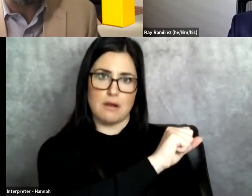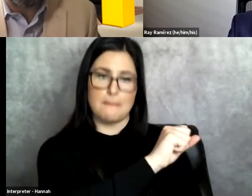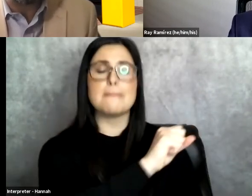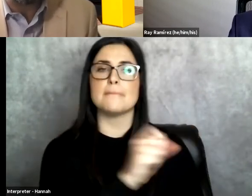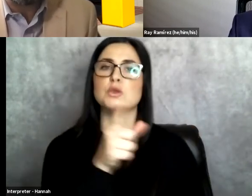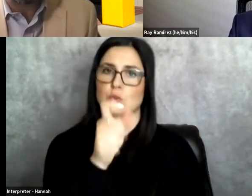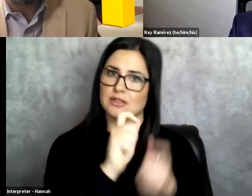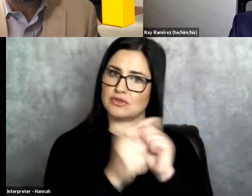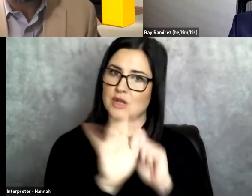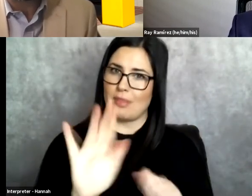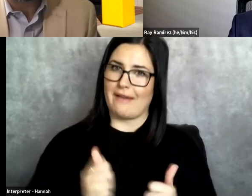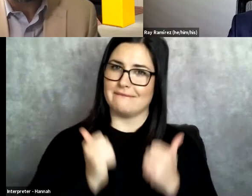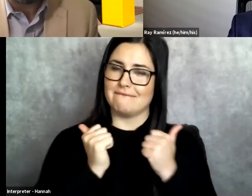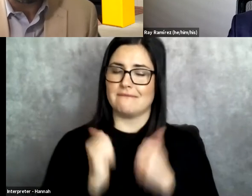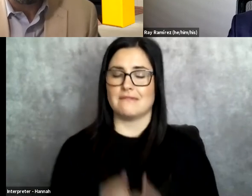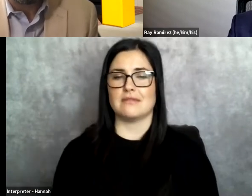transform your life.